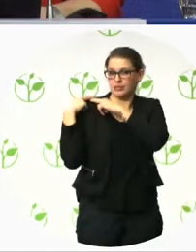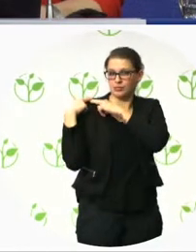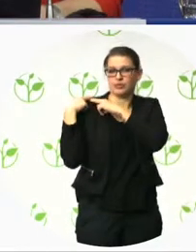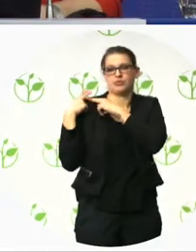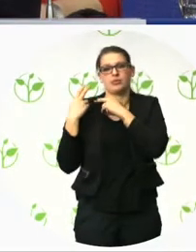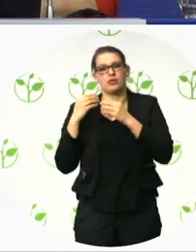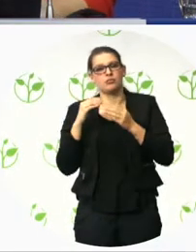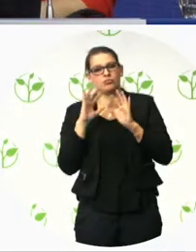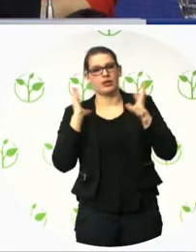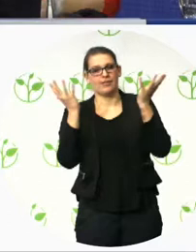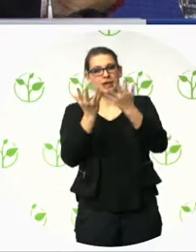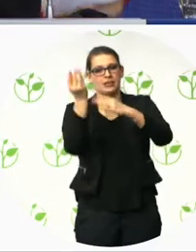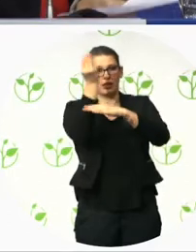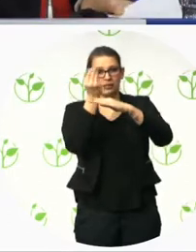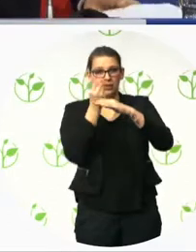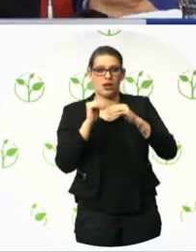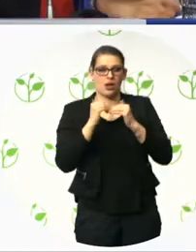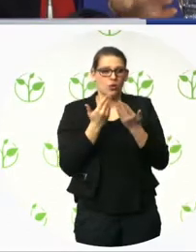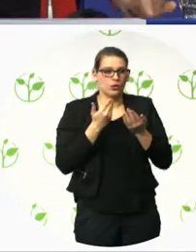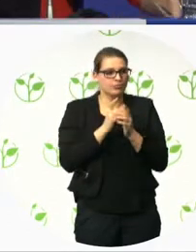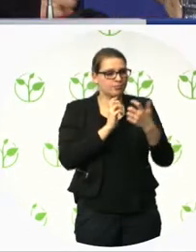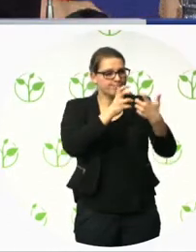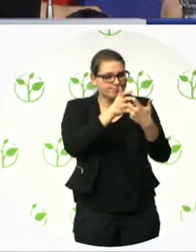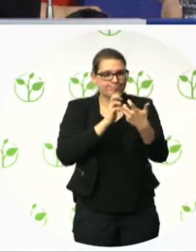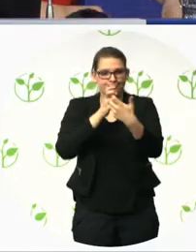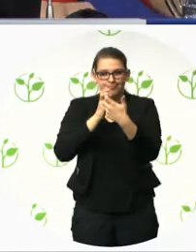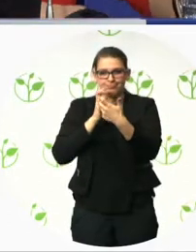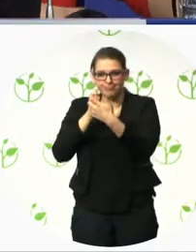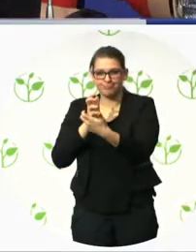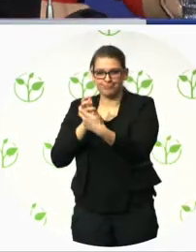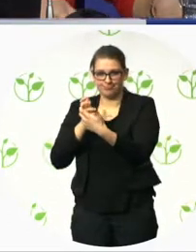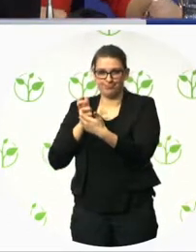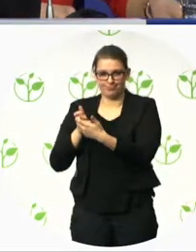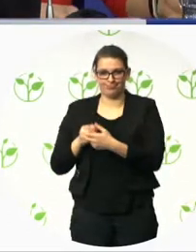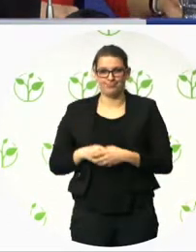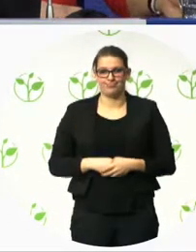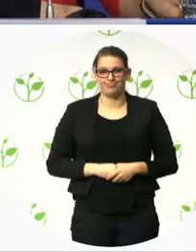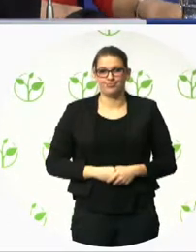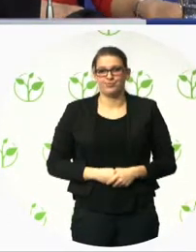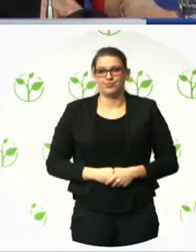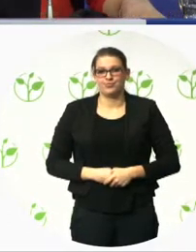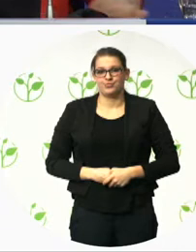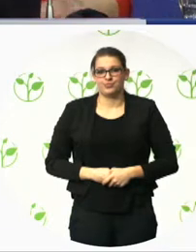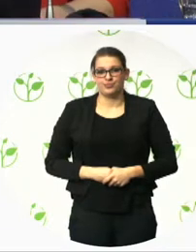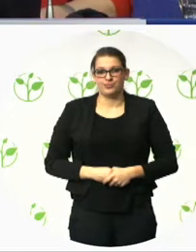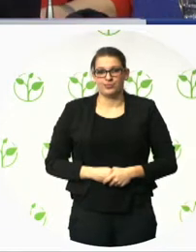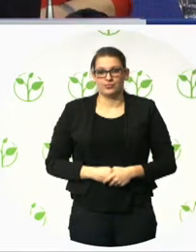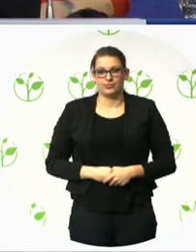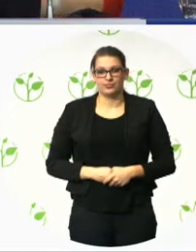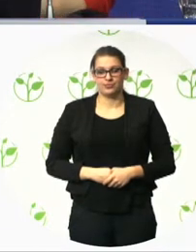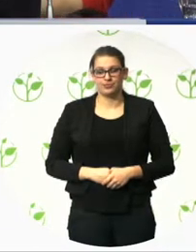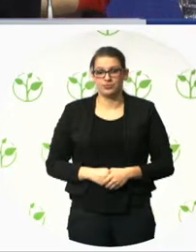also be cooperation between the city council and the private sectors.